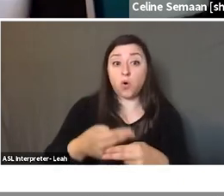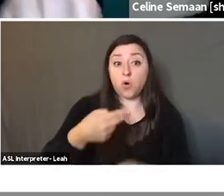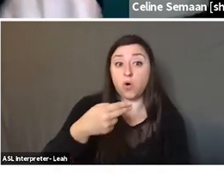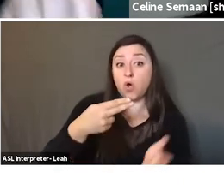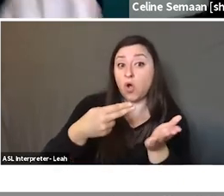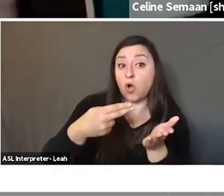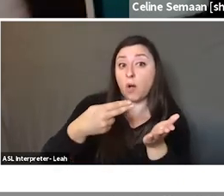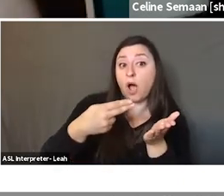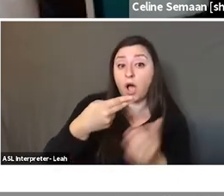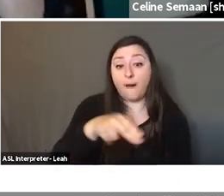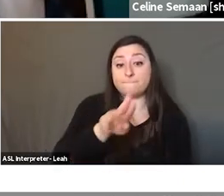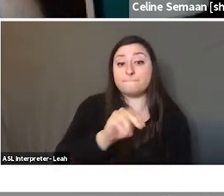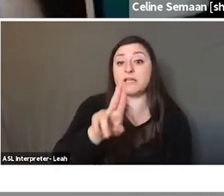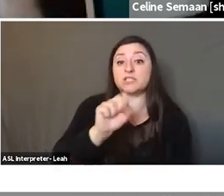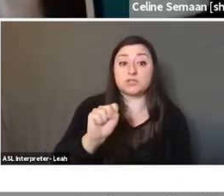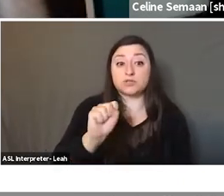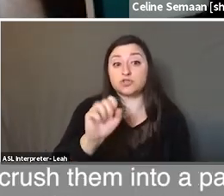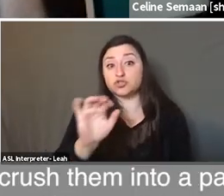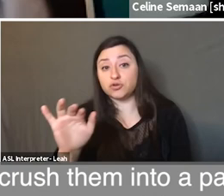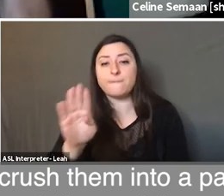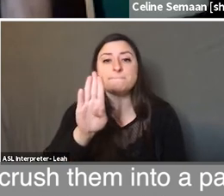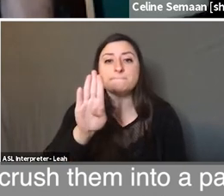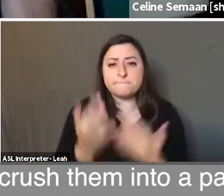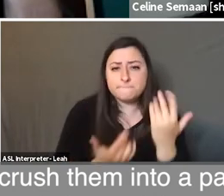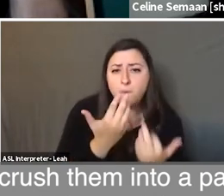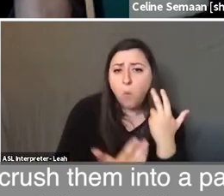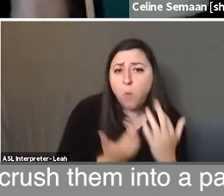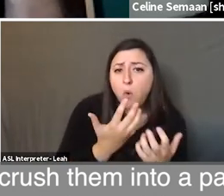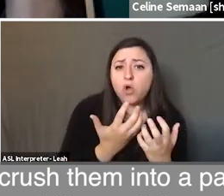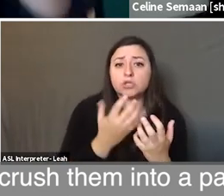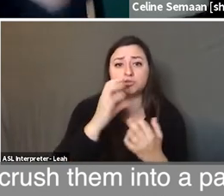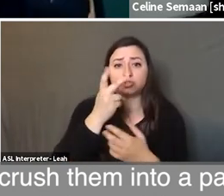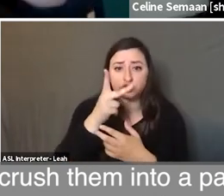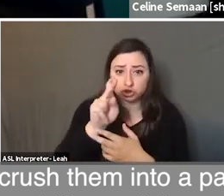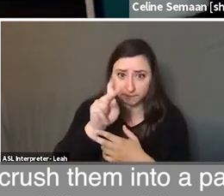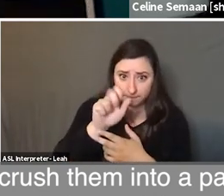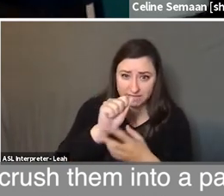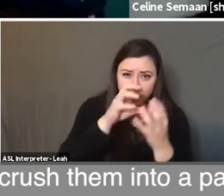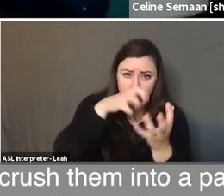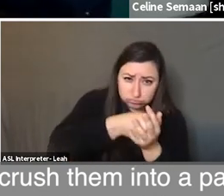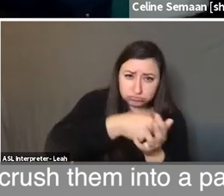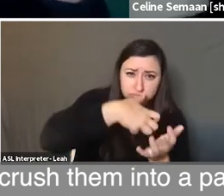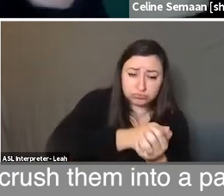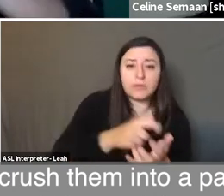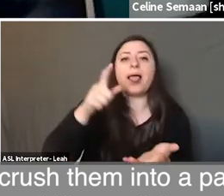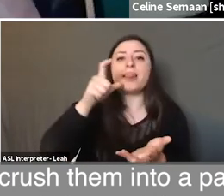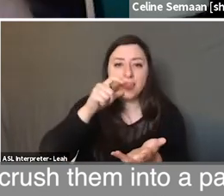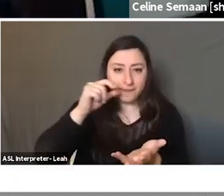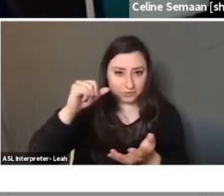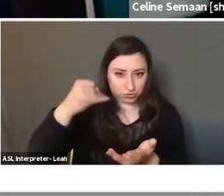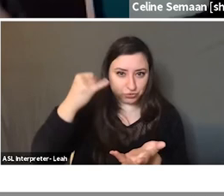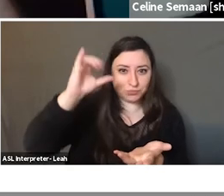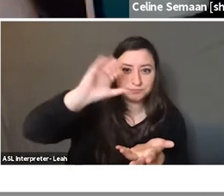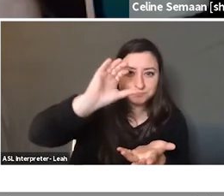bethine. It's you actually boil chickpeas, you crush them into a paste, and you add lemon juice and